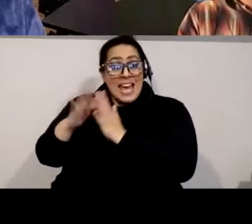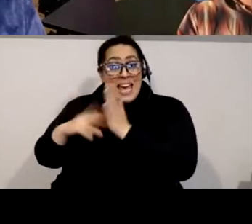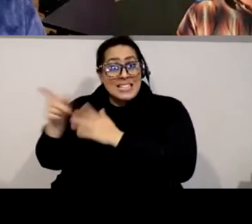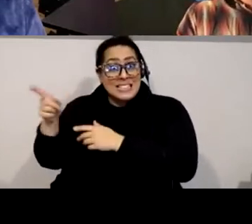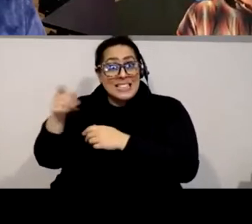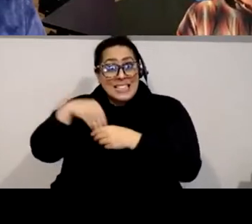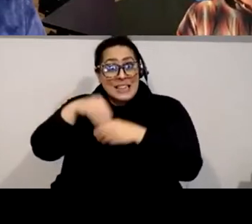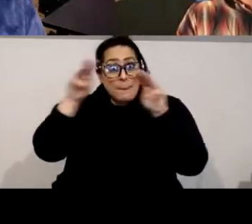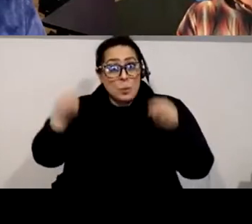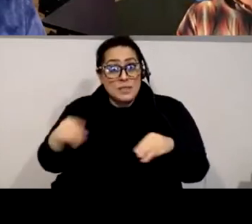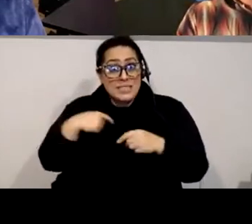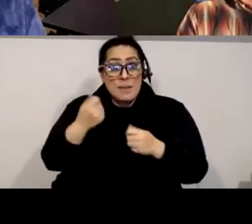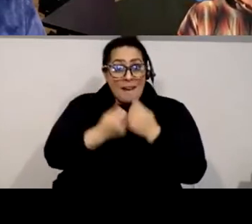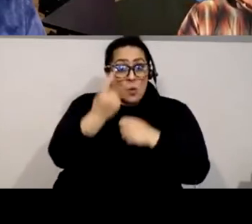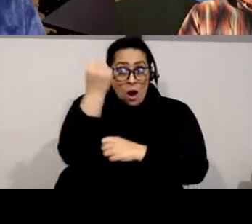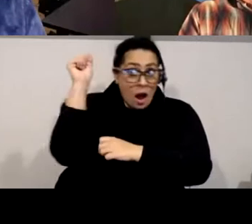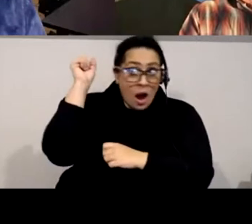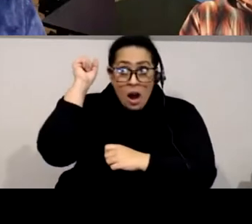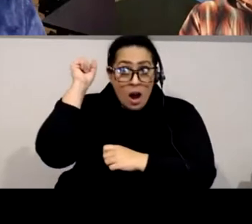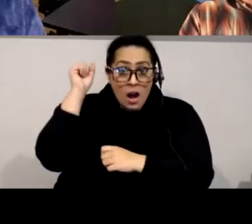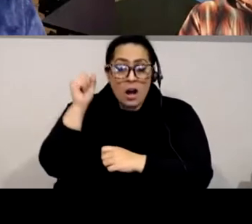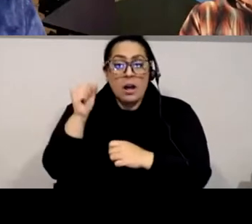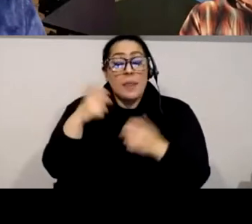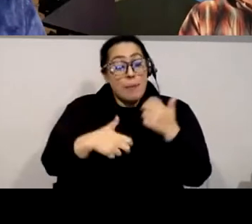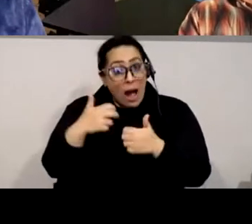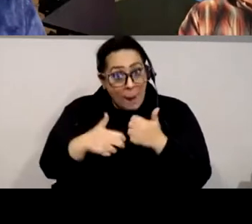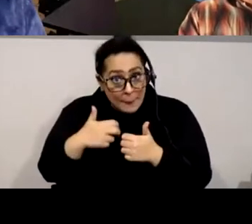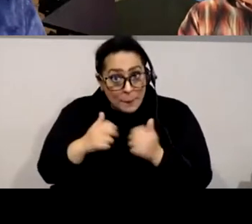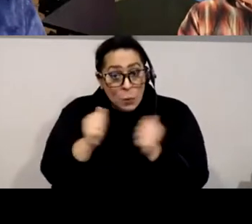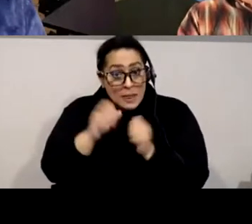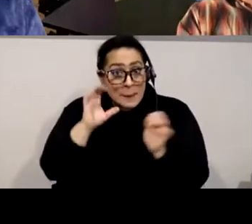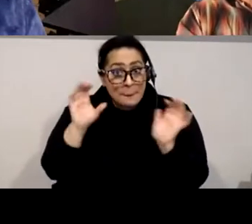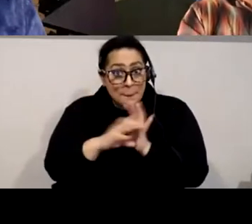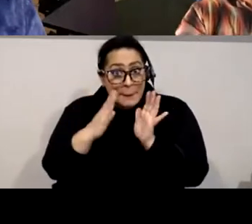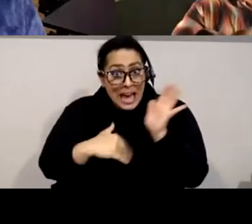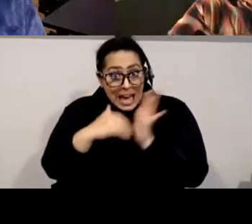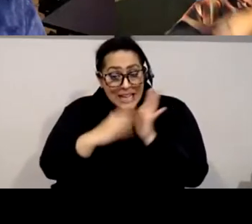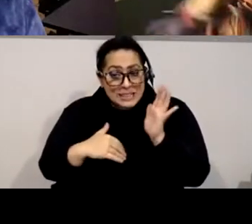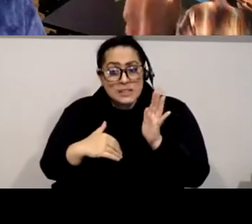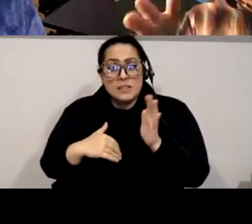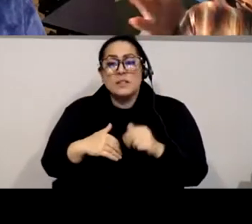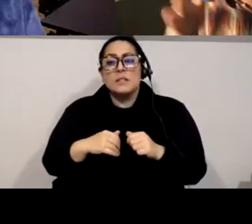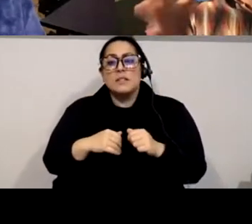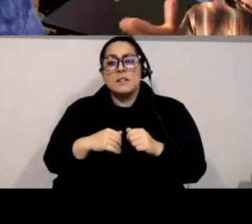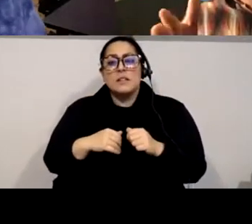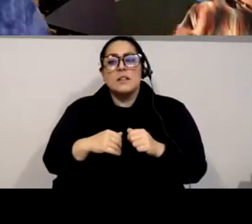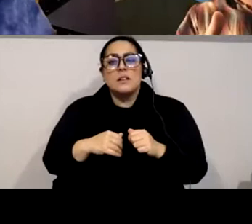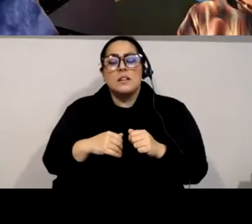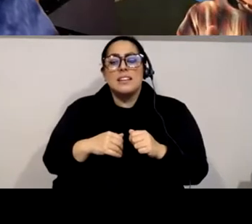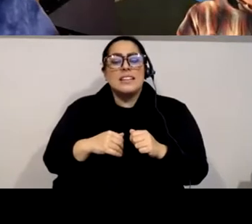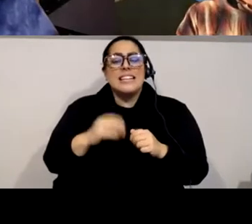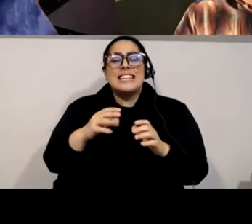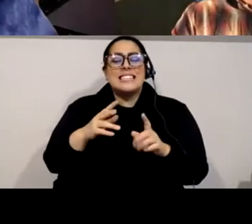exhibit is that uh it's been it's been taken out of this particular